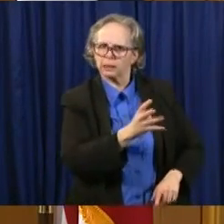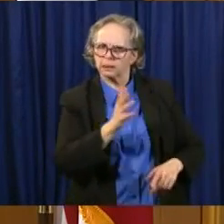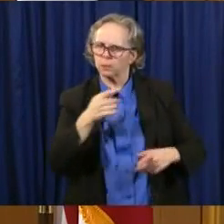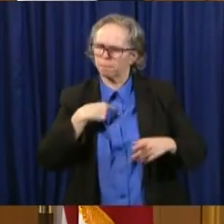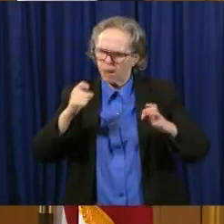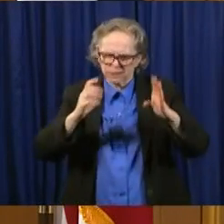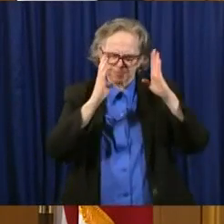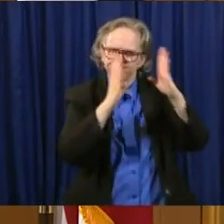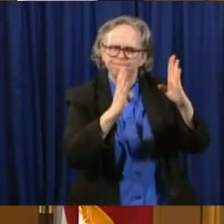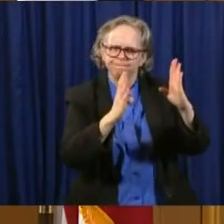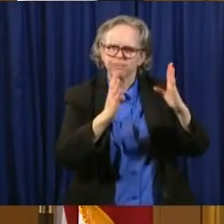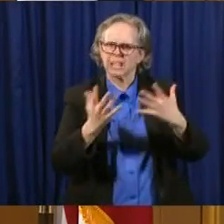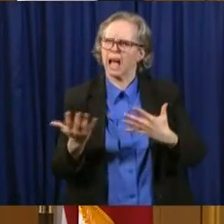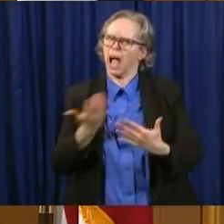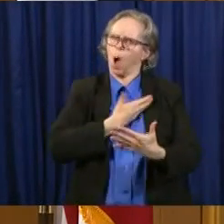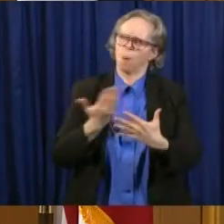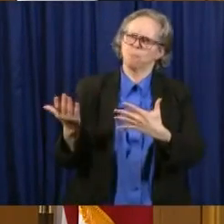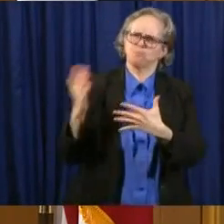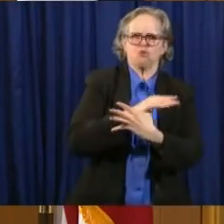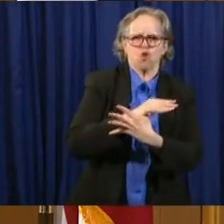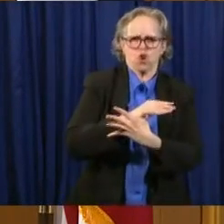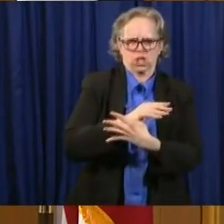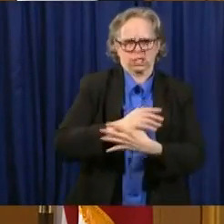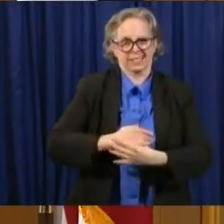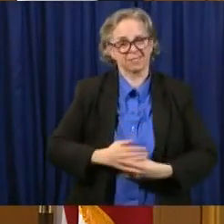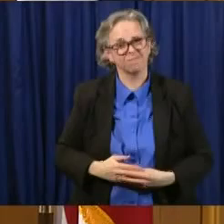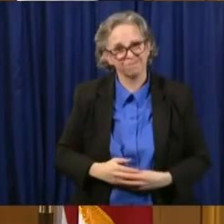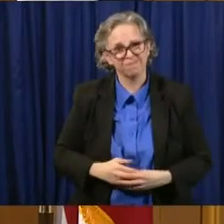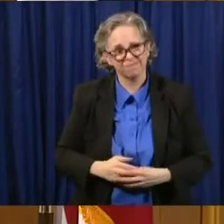Uh, I've also asked, um,